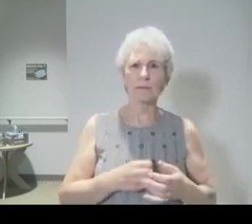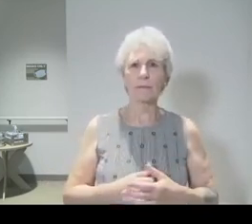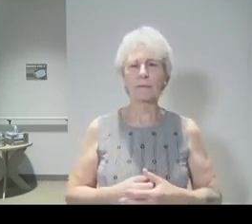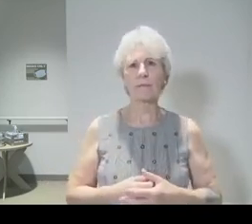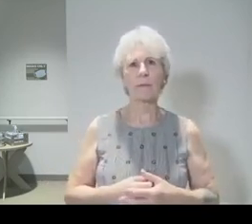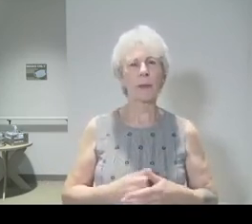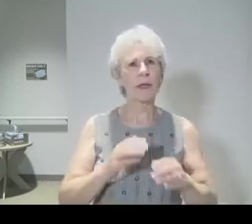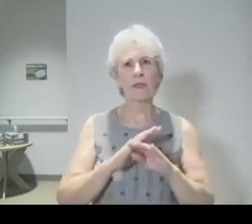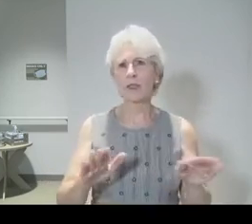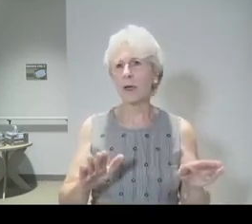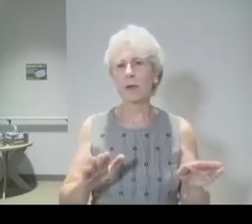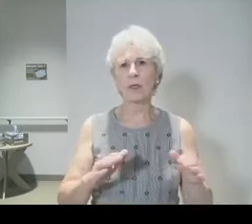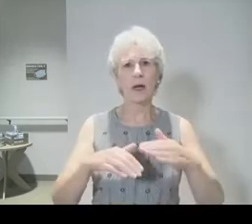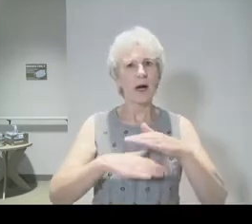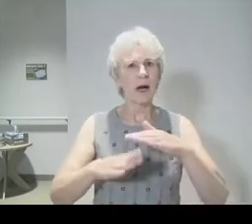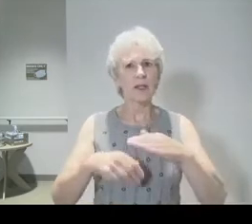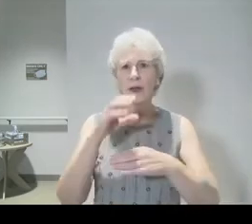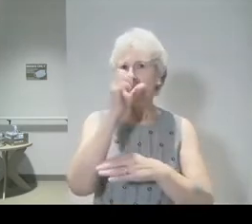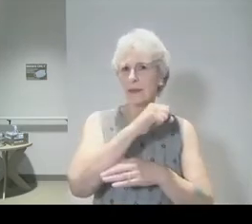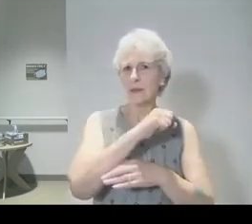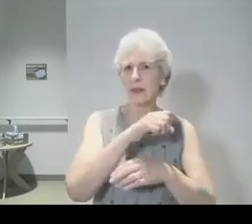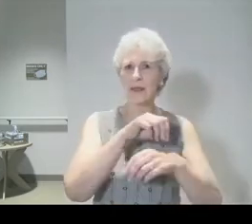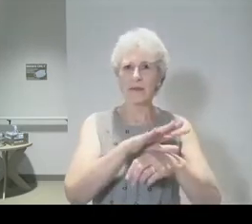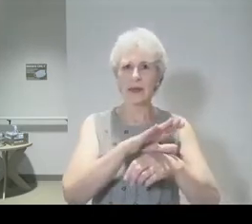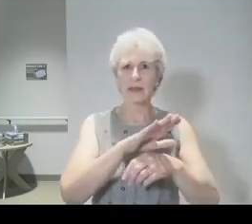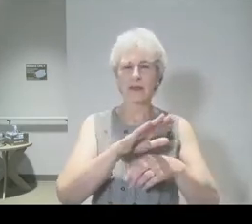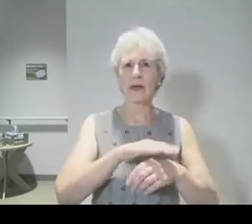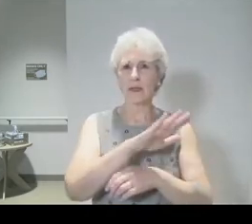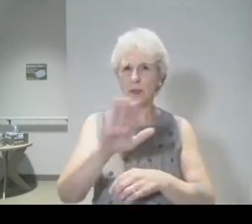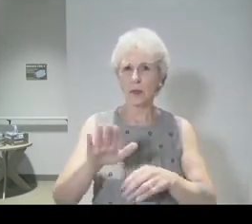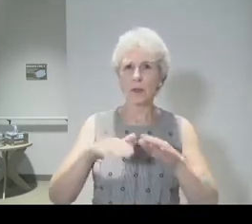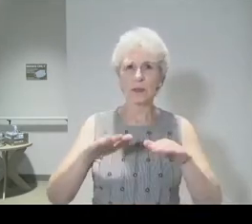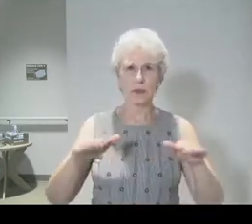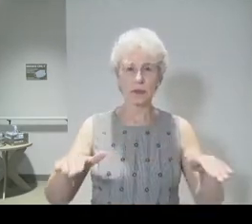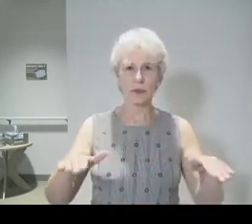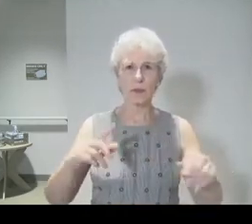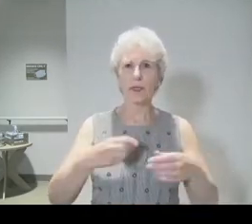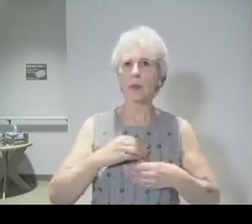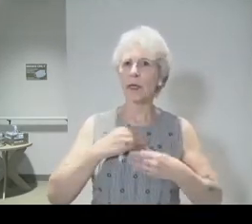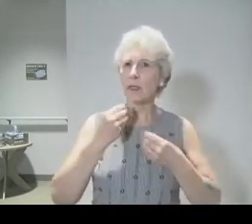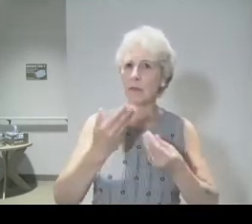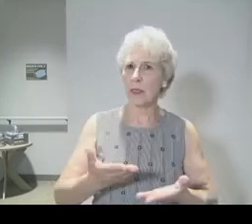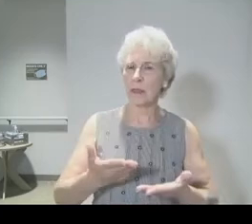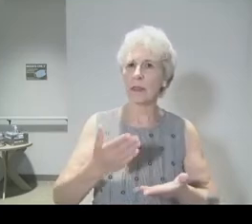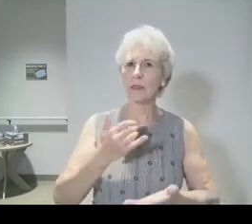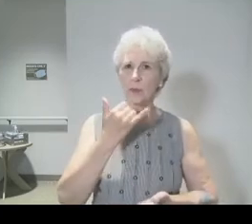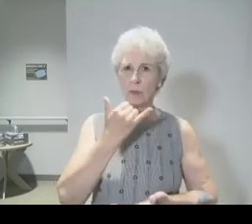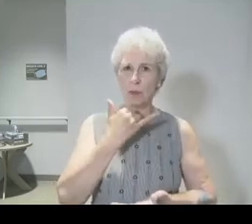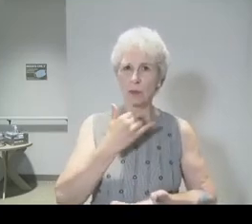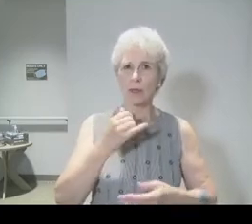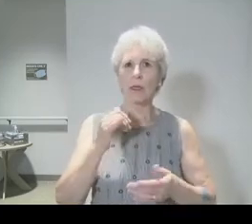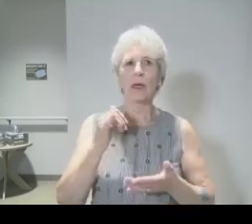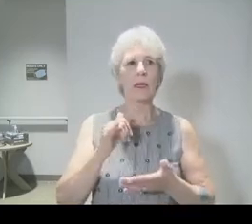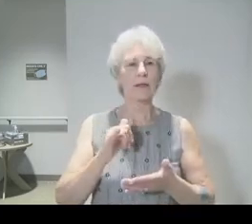Well don't underestimate the effect on your children when you admit that you're wrong. That's what